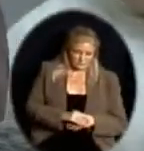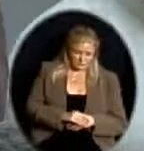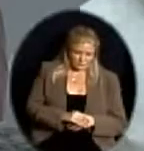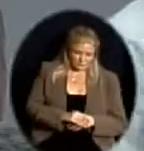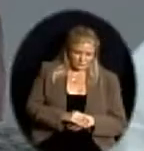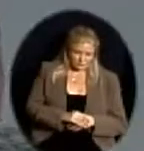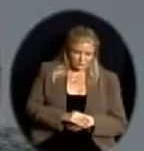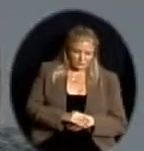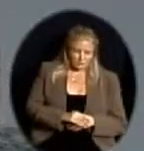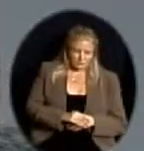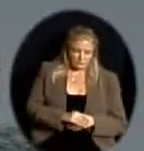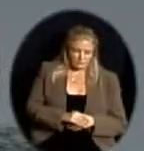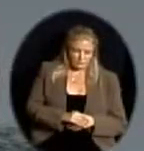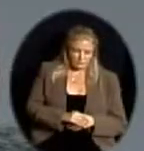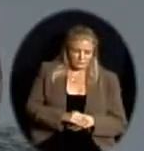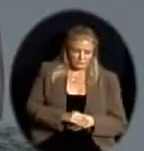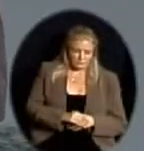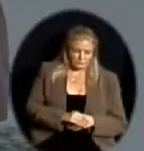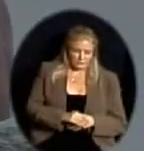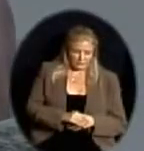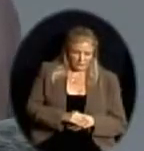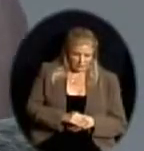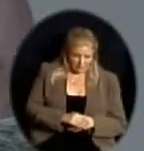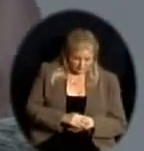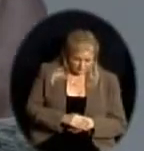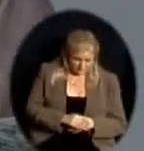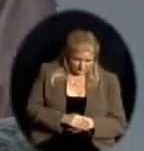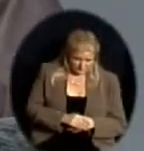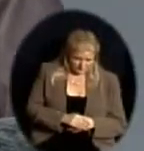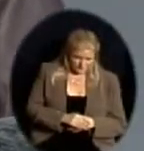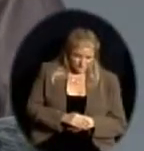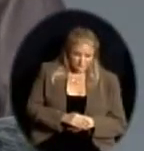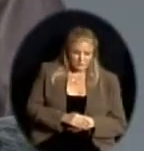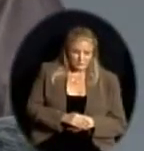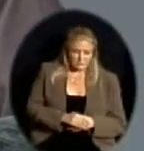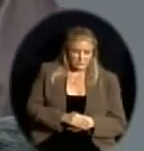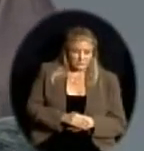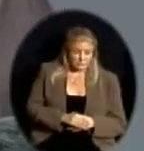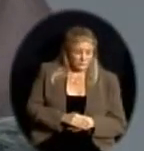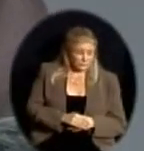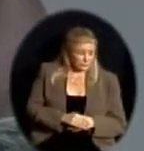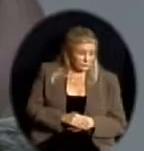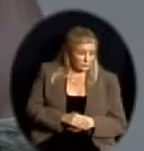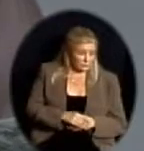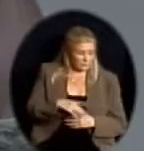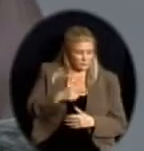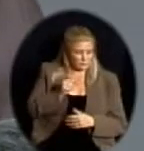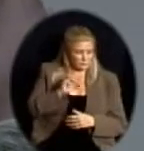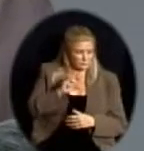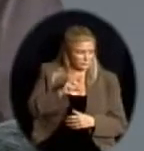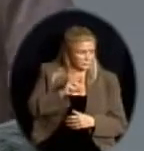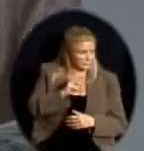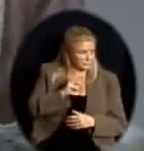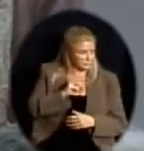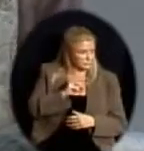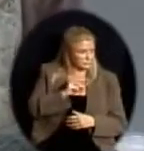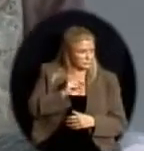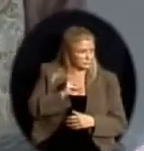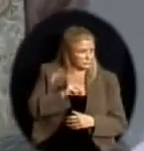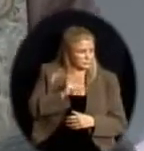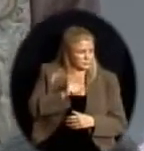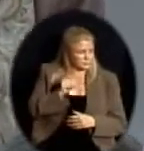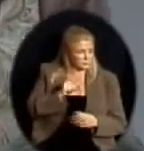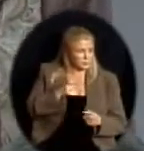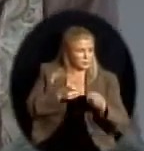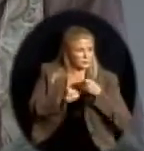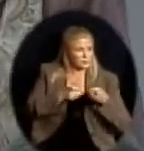share with both the state government and the federal government related to No Child Left Behind. Ms. Aragon Dugan, our Director of Special Education, is going to talk